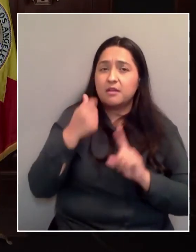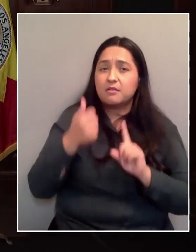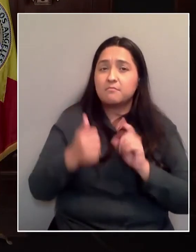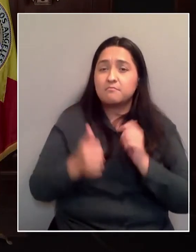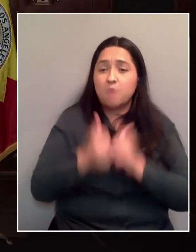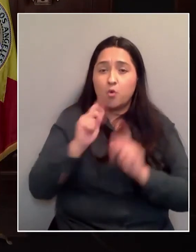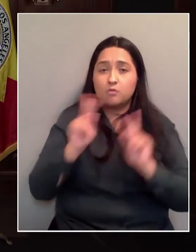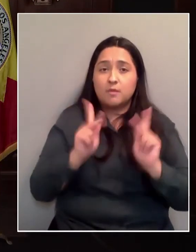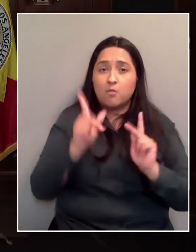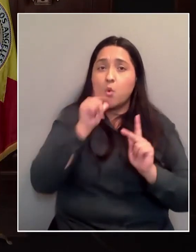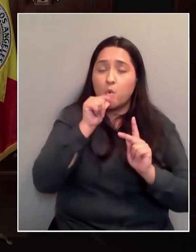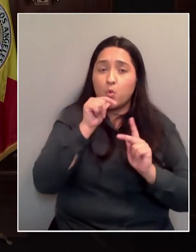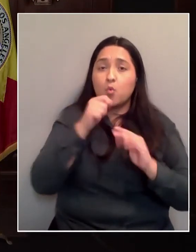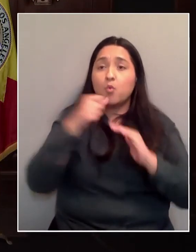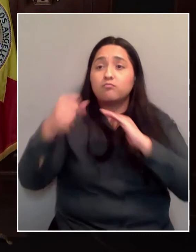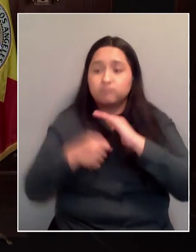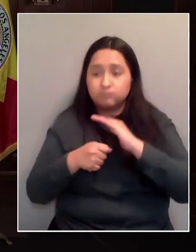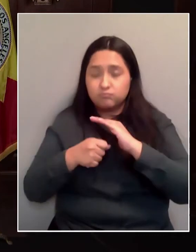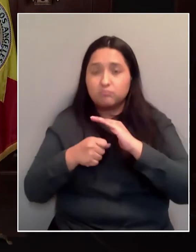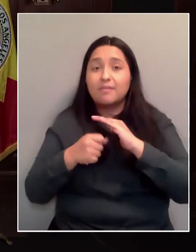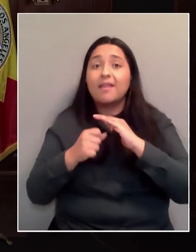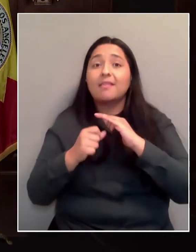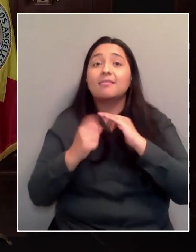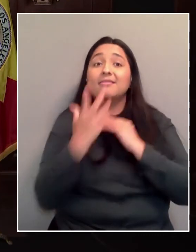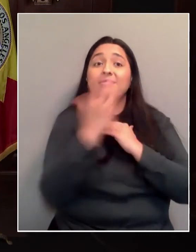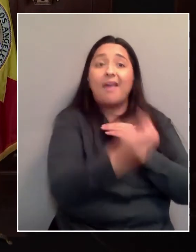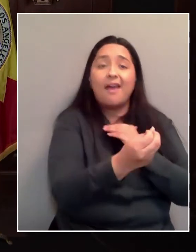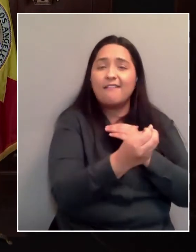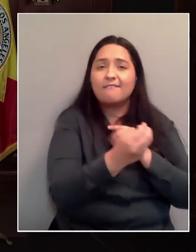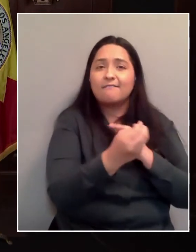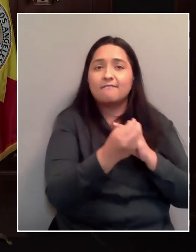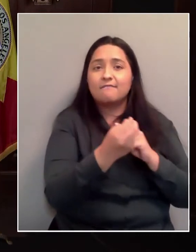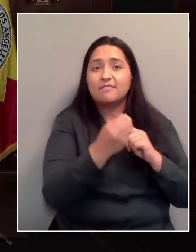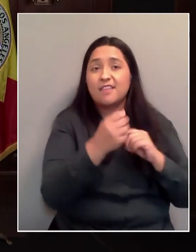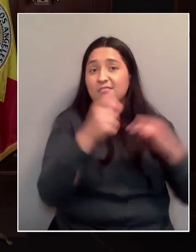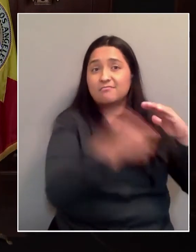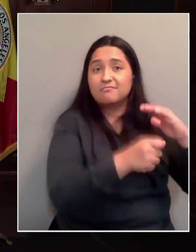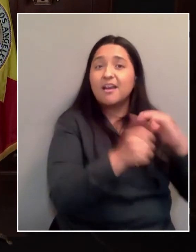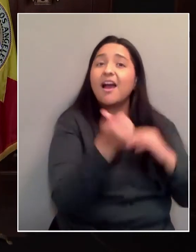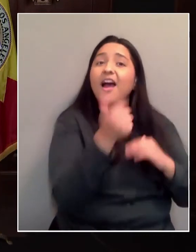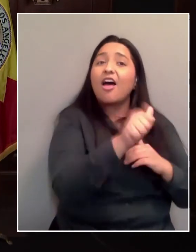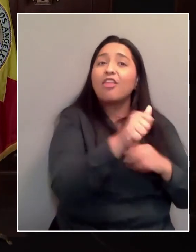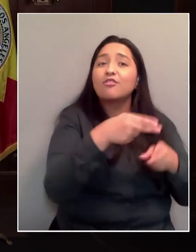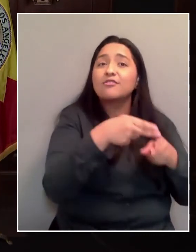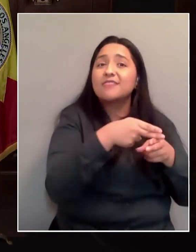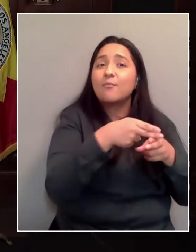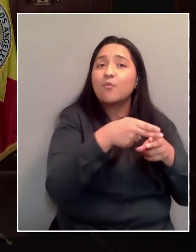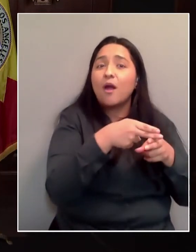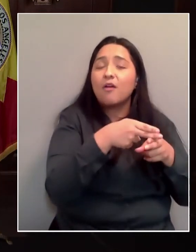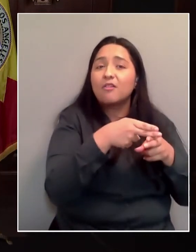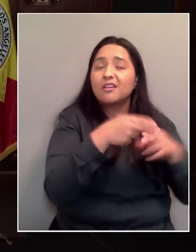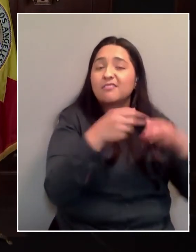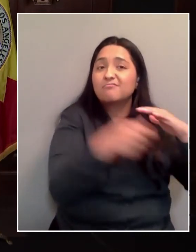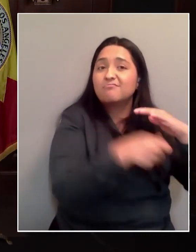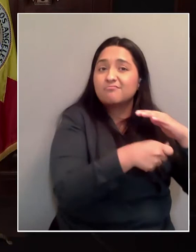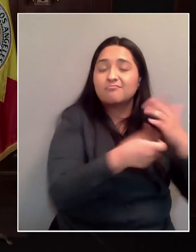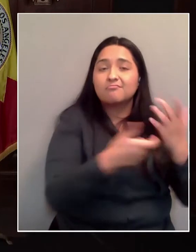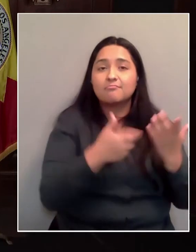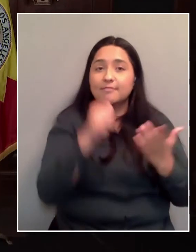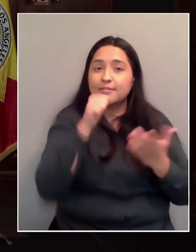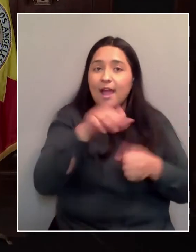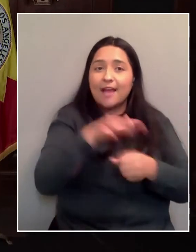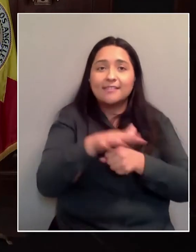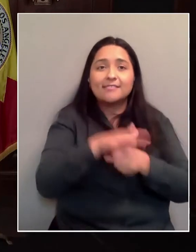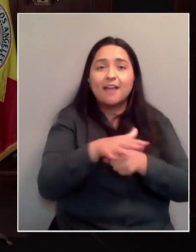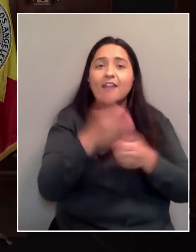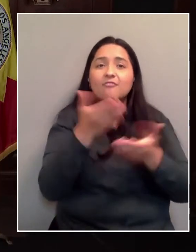in recent months have just gone to other kinds of temporary housing. There's not enough permanent housing resources. Reverend has